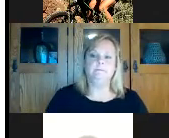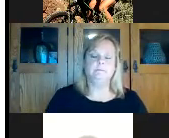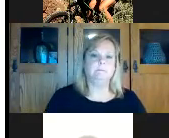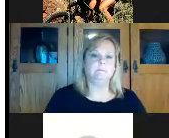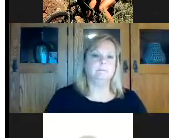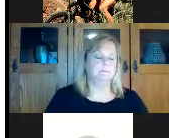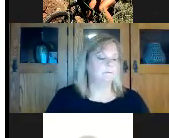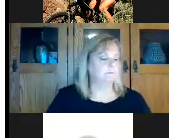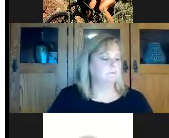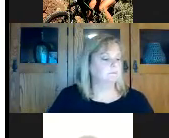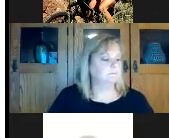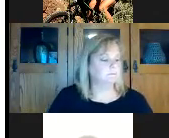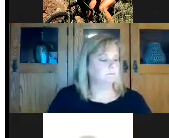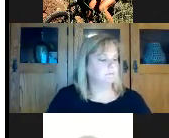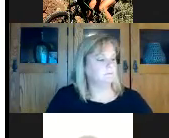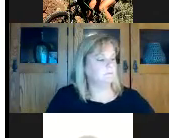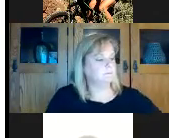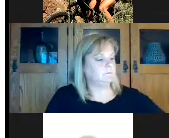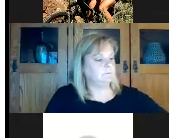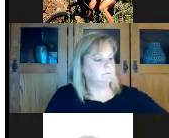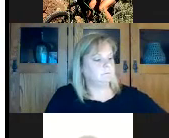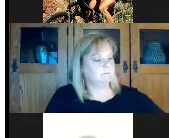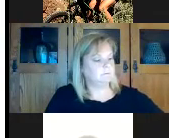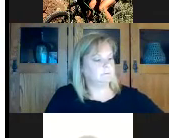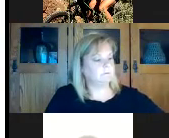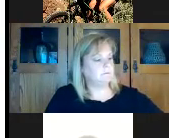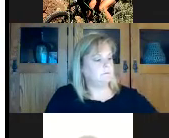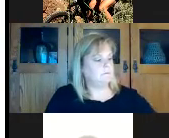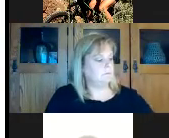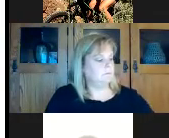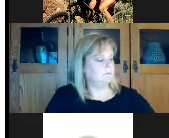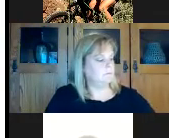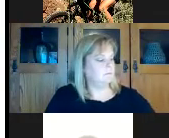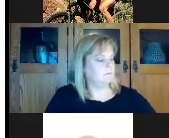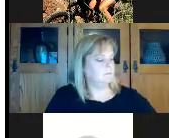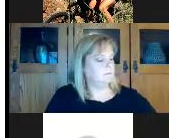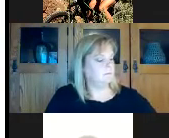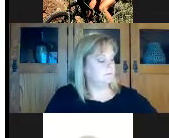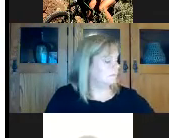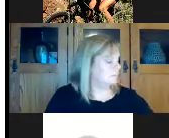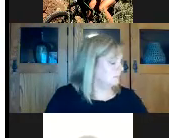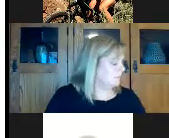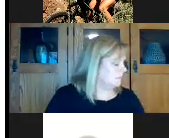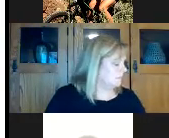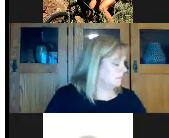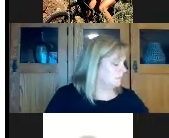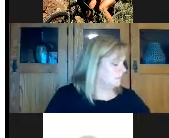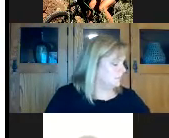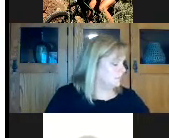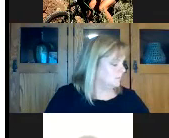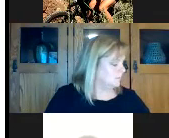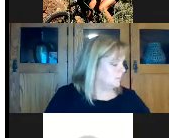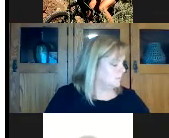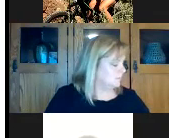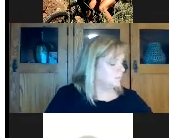territory and it's in all 50 states and the territories as well. The Center for Deafblind persons and how we got